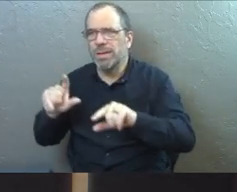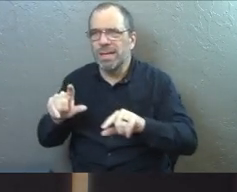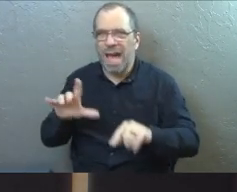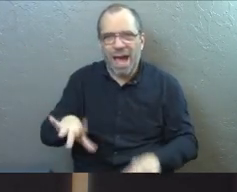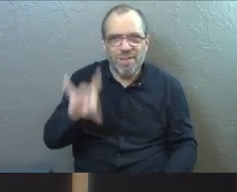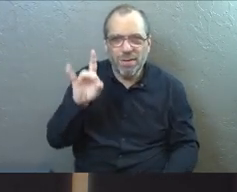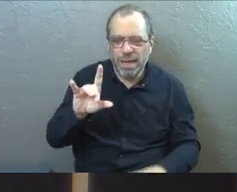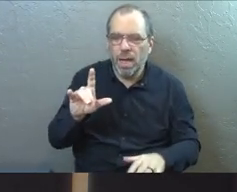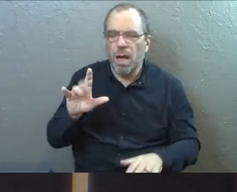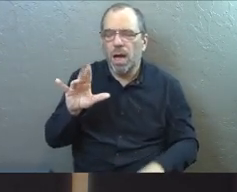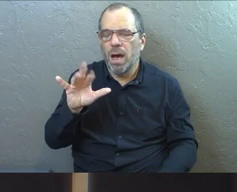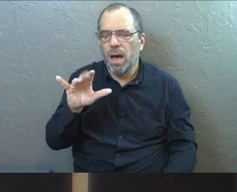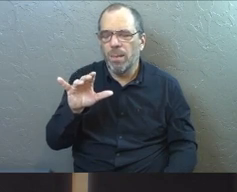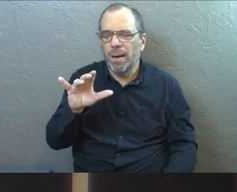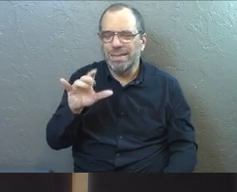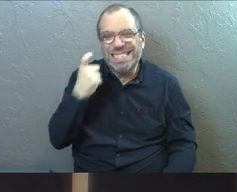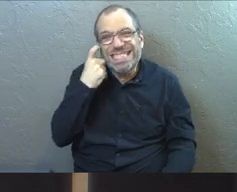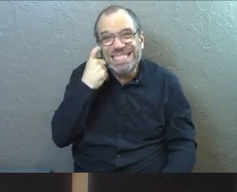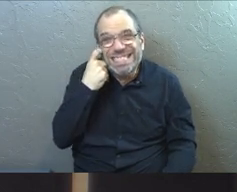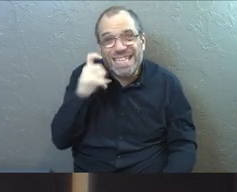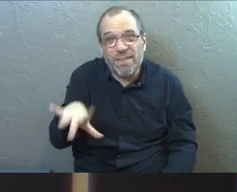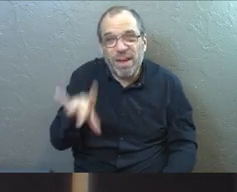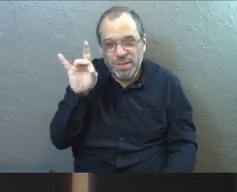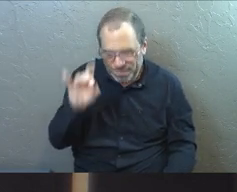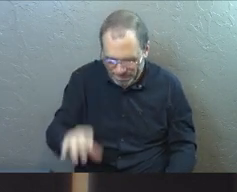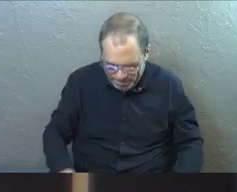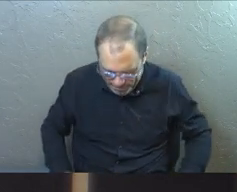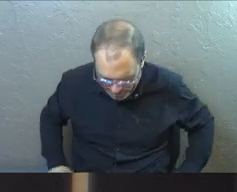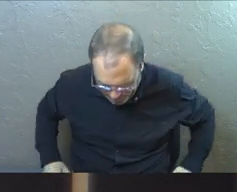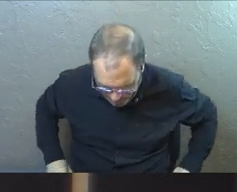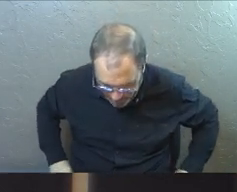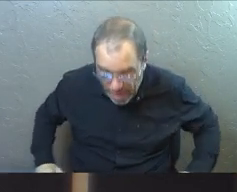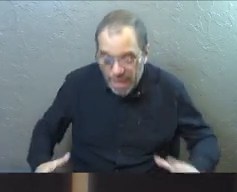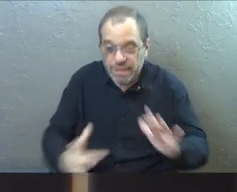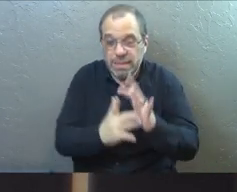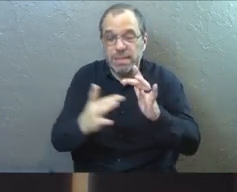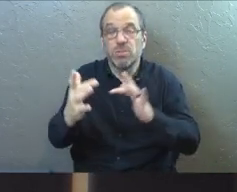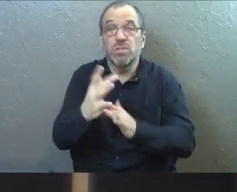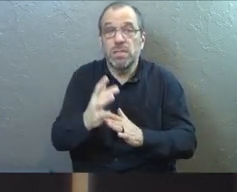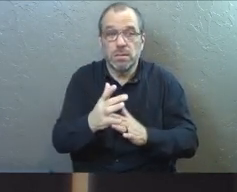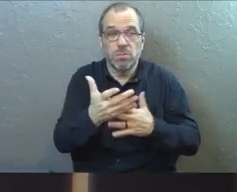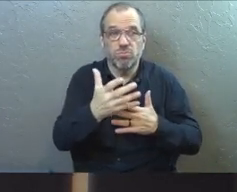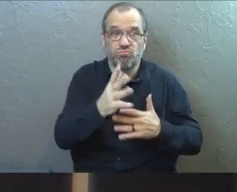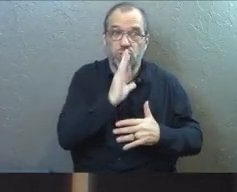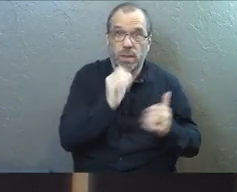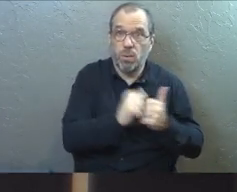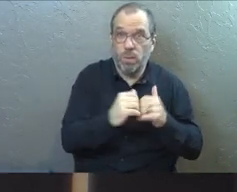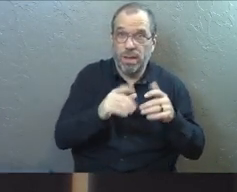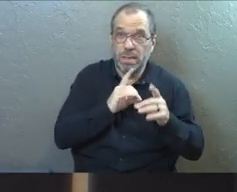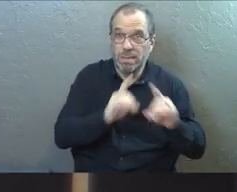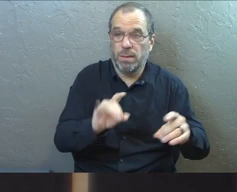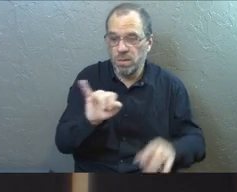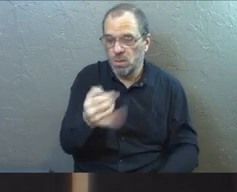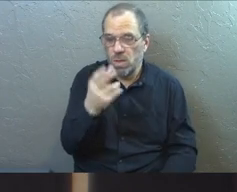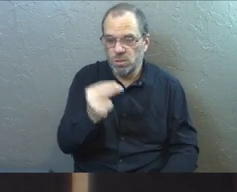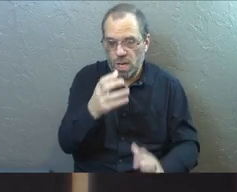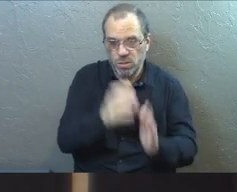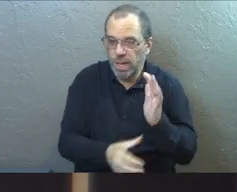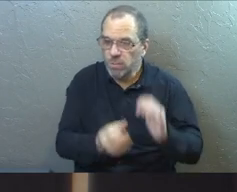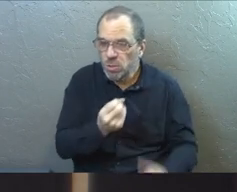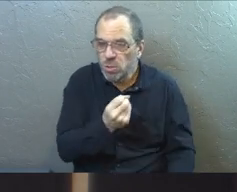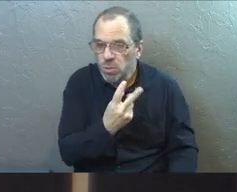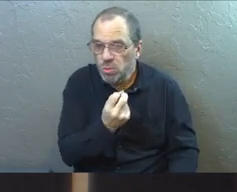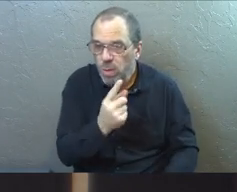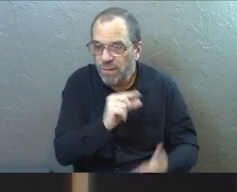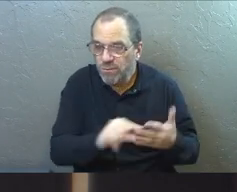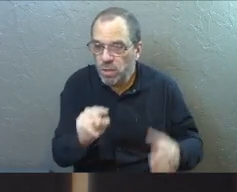because I found it about 30 minutes ago. So this is Jesus talking again to his disciples. He says this. This is John chapter 12,